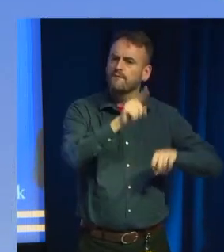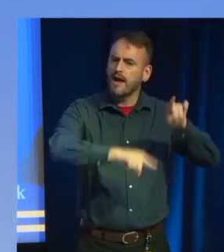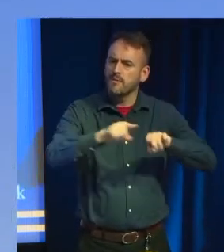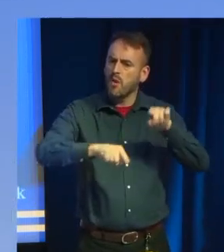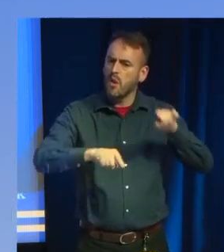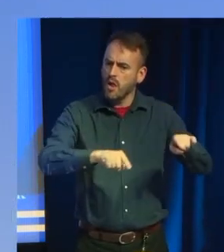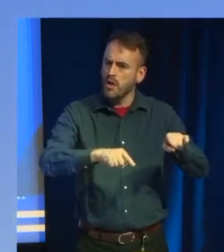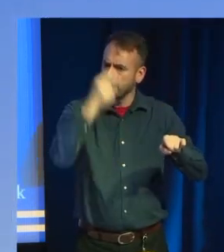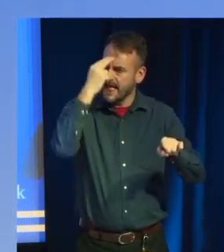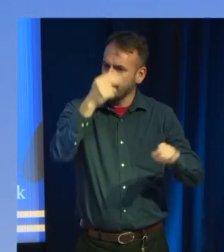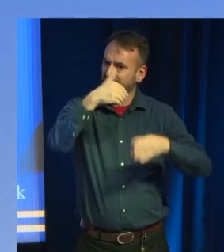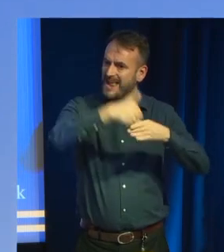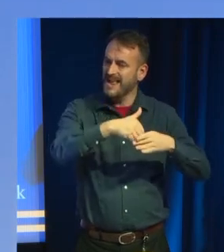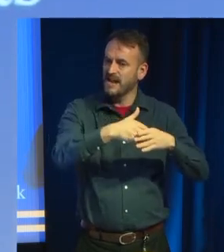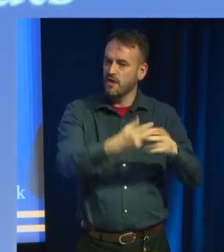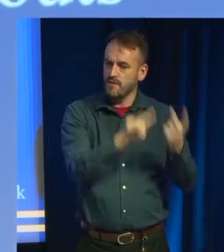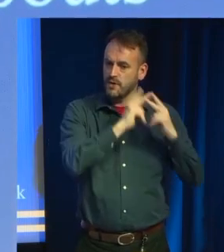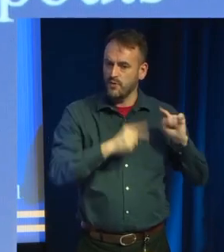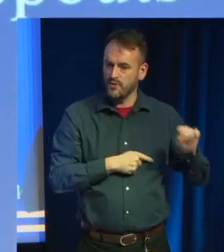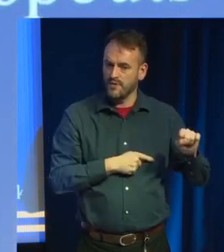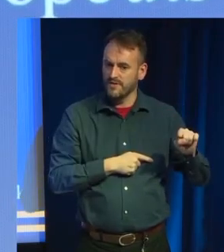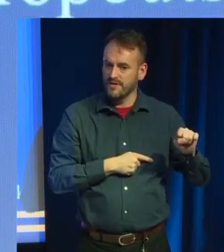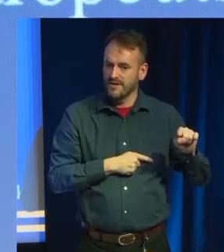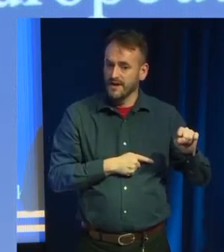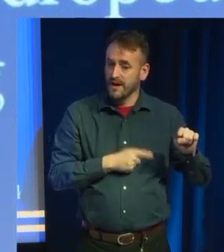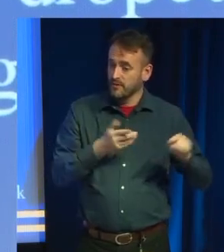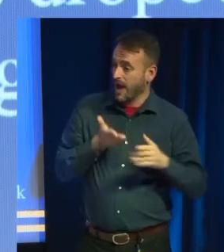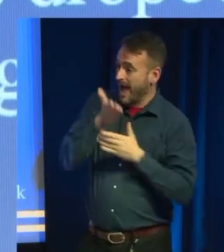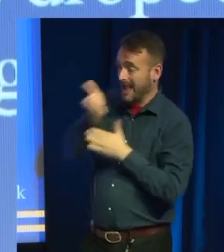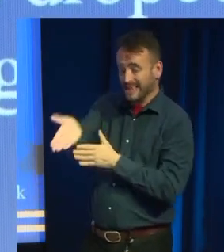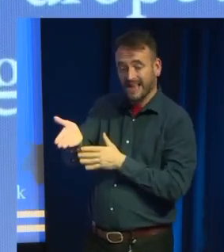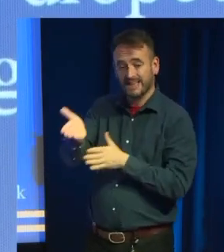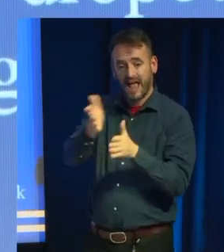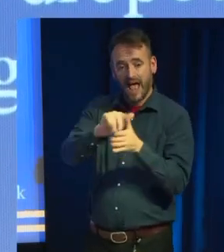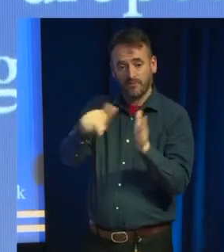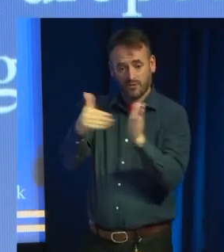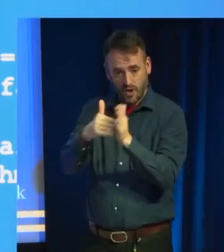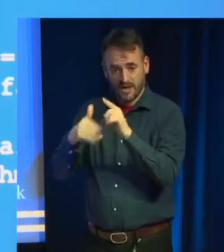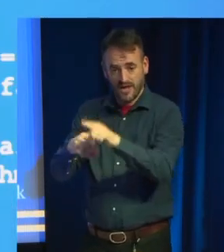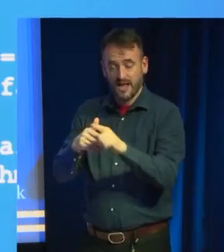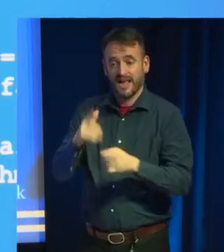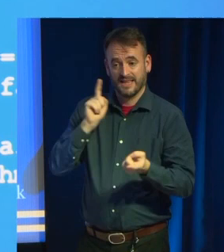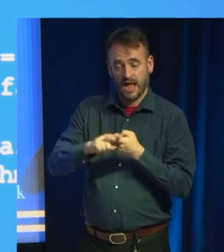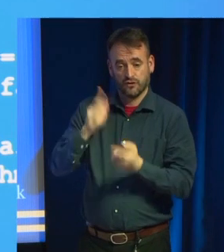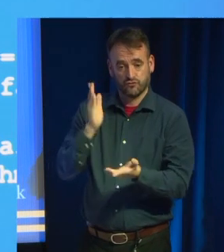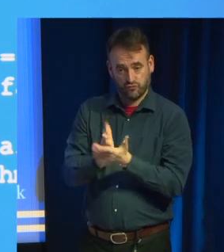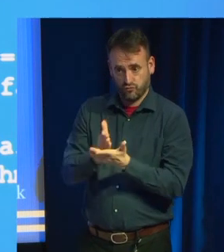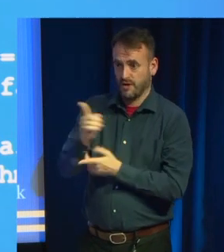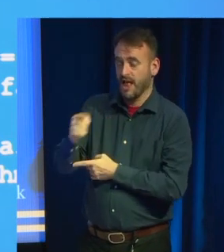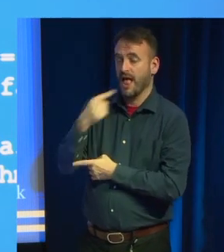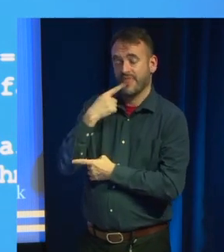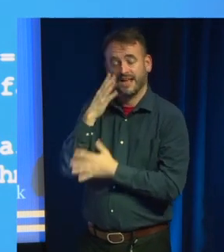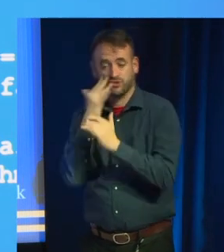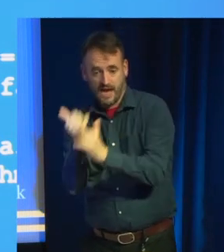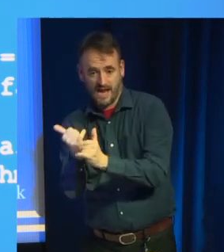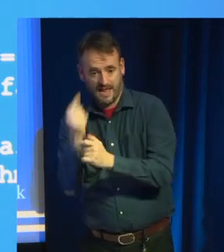When I submit it to Amazon, I set that to true. Amazon check it, they think, that's good, and they release it, and then I change